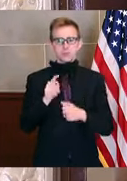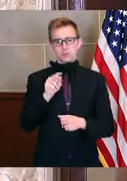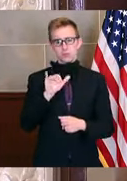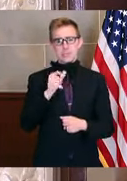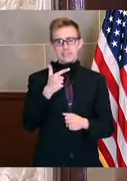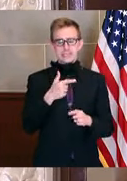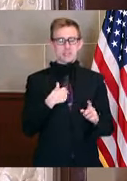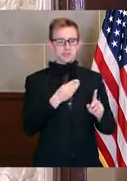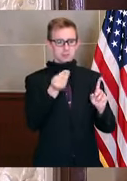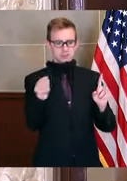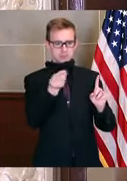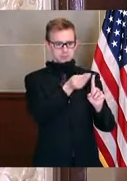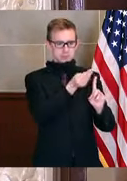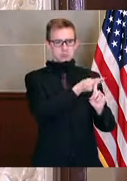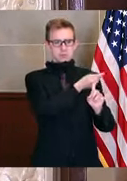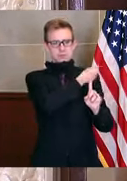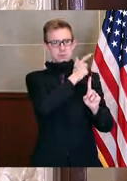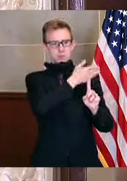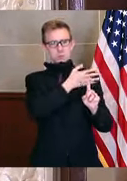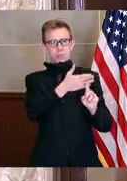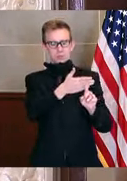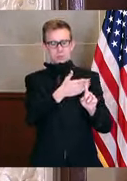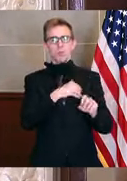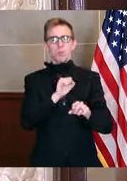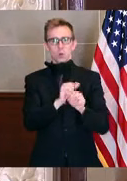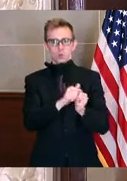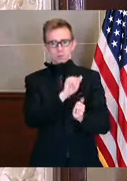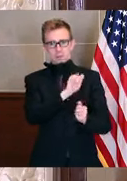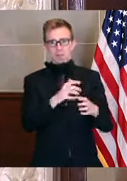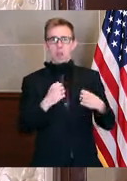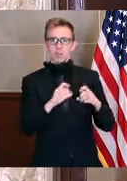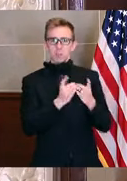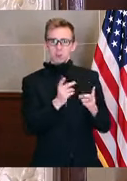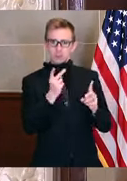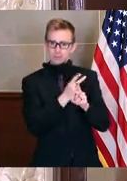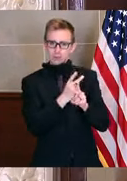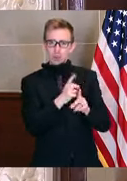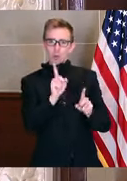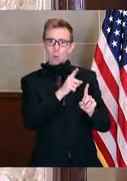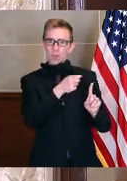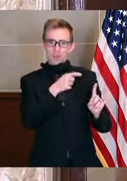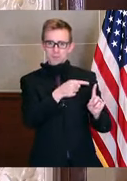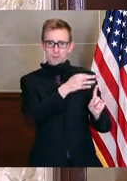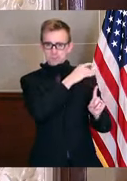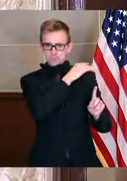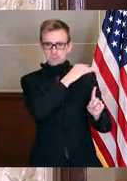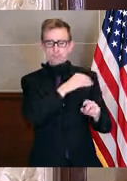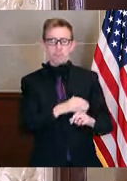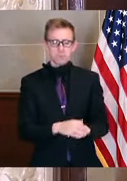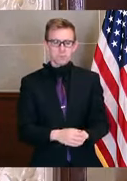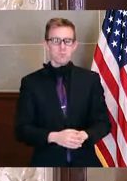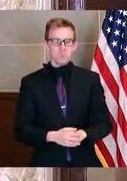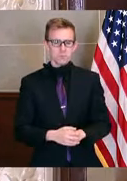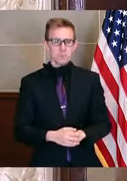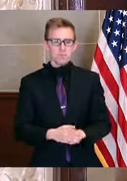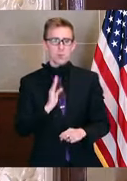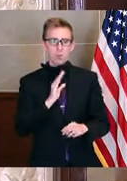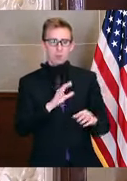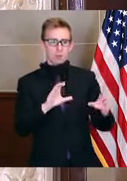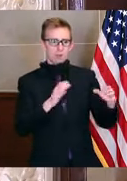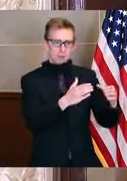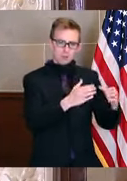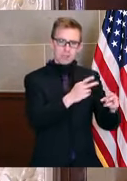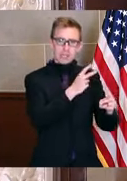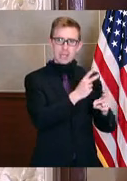the local health department in St. Joe's. And we will immediately box in and go in because these people are always